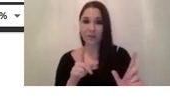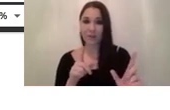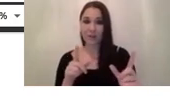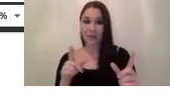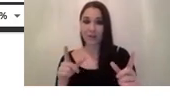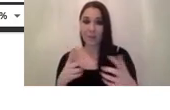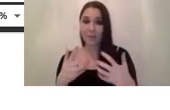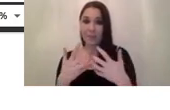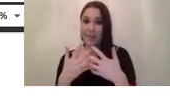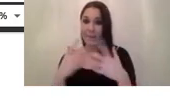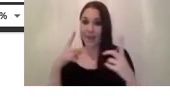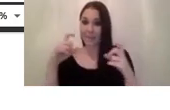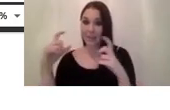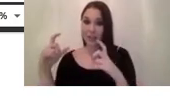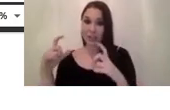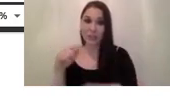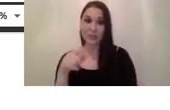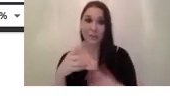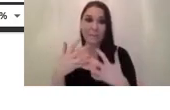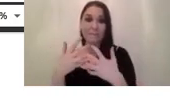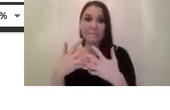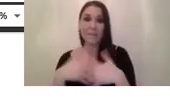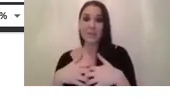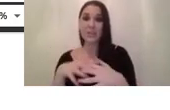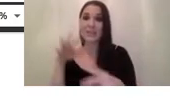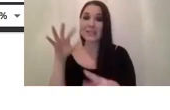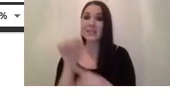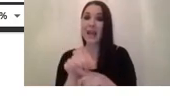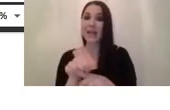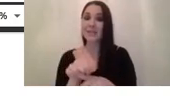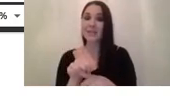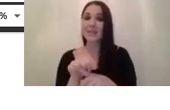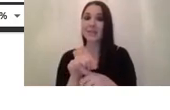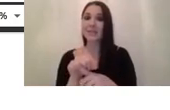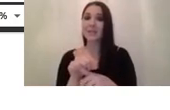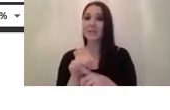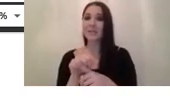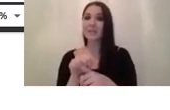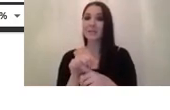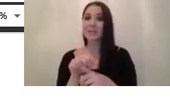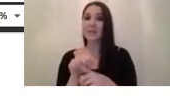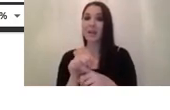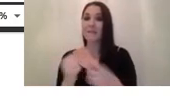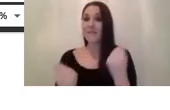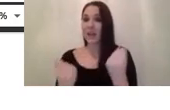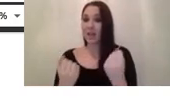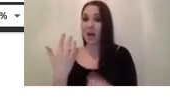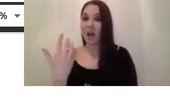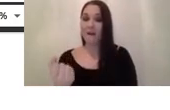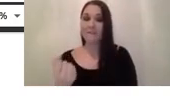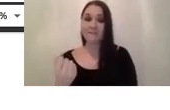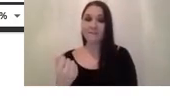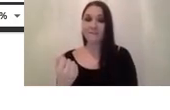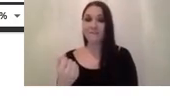images are actually used for uh detecting whether or not uh a vehicle has some foreign object